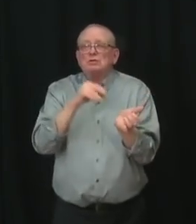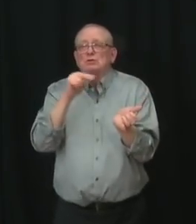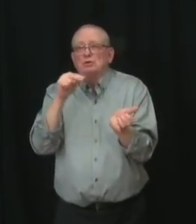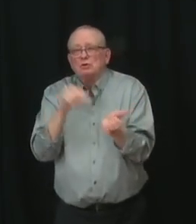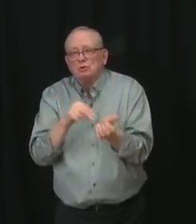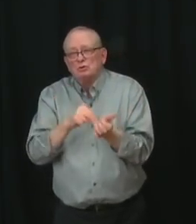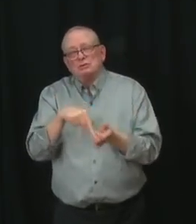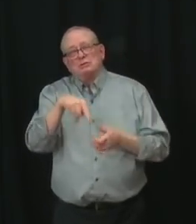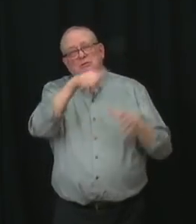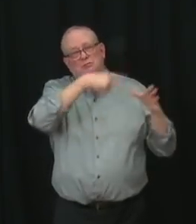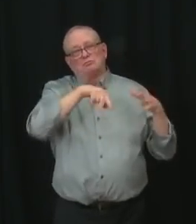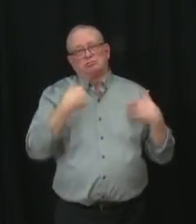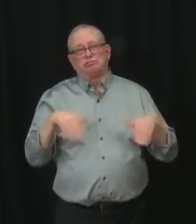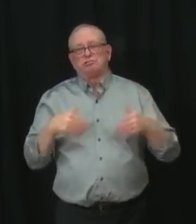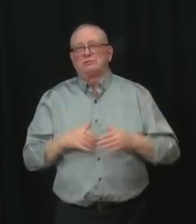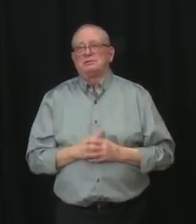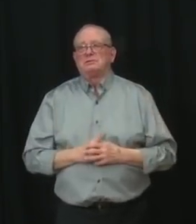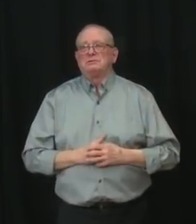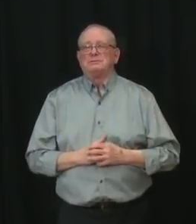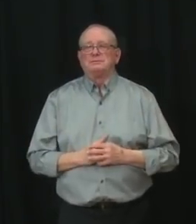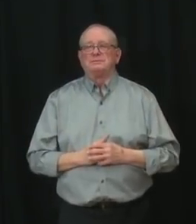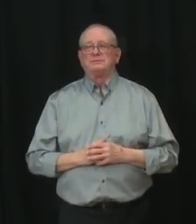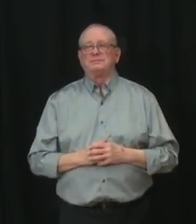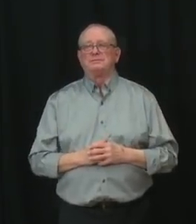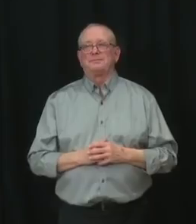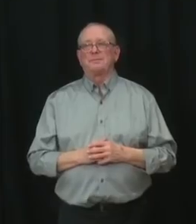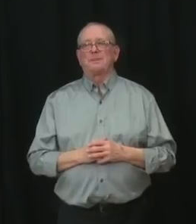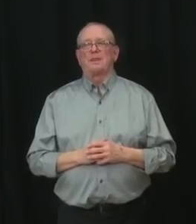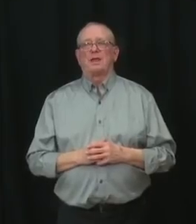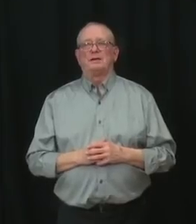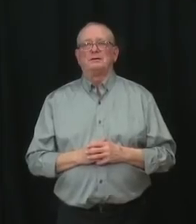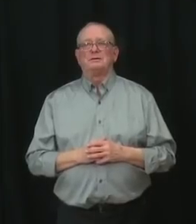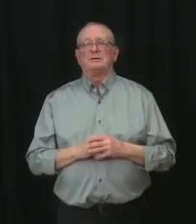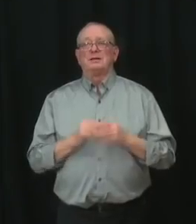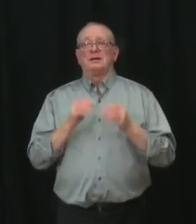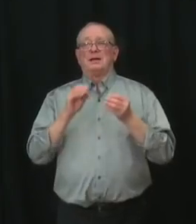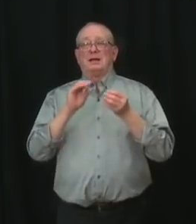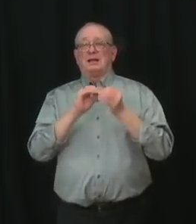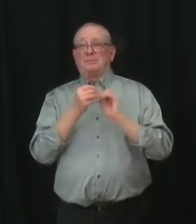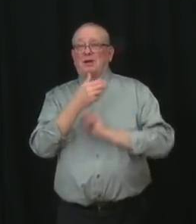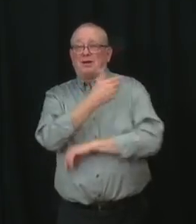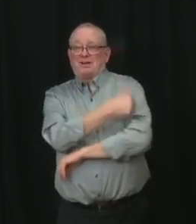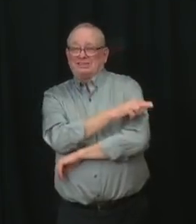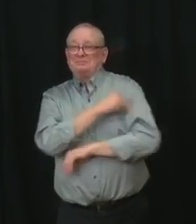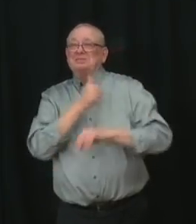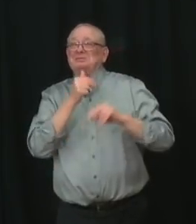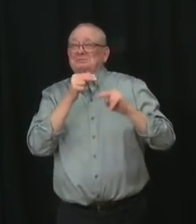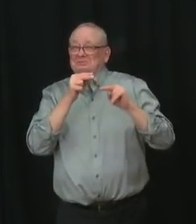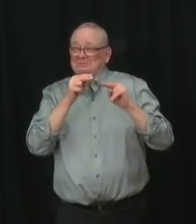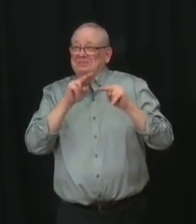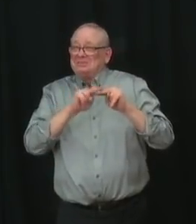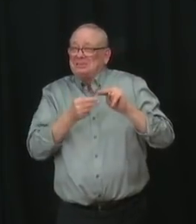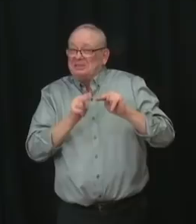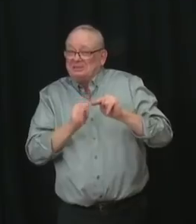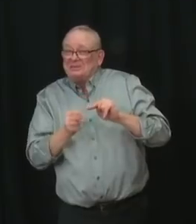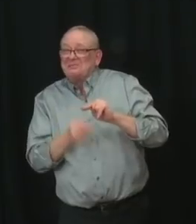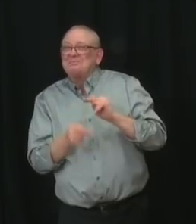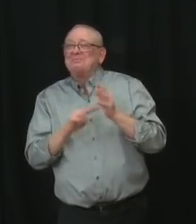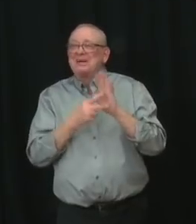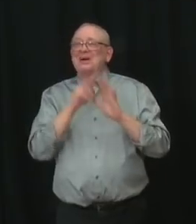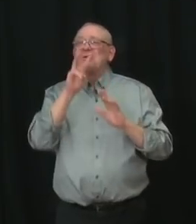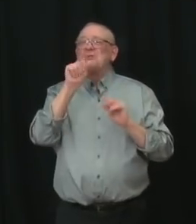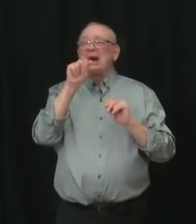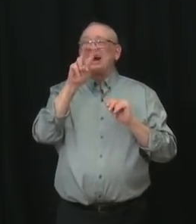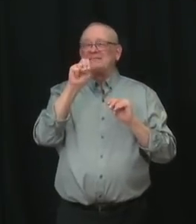Once we see a sustained drop in cases, we can expect to be on the downslope in admissions within a few weeks.